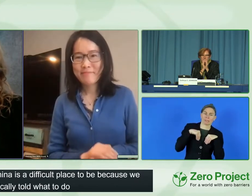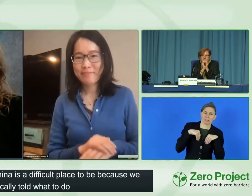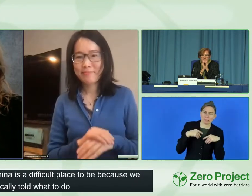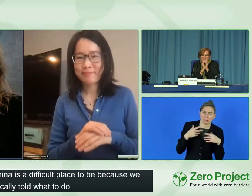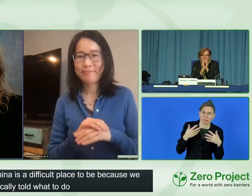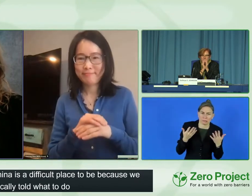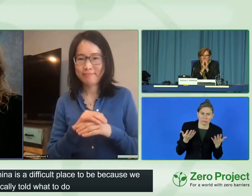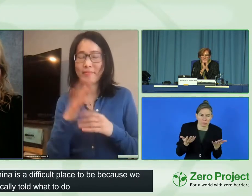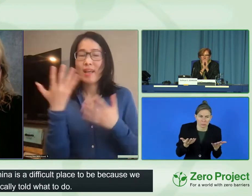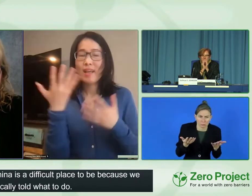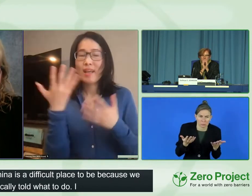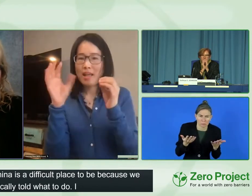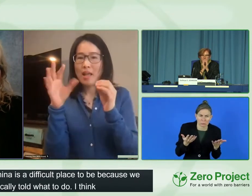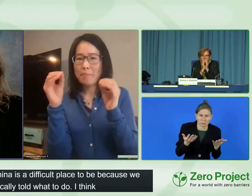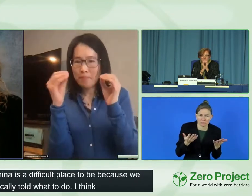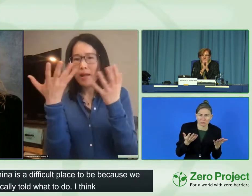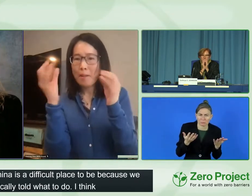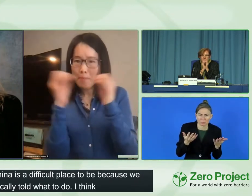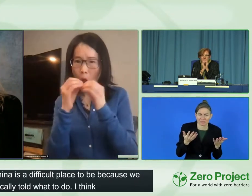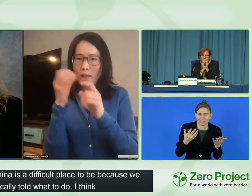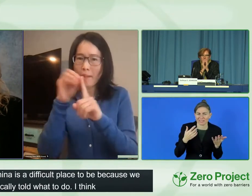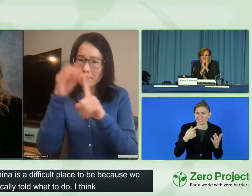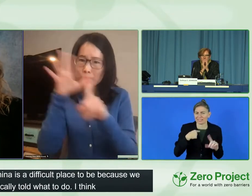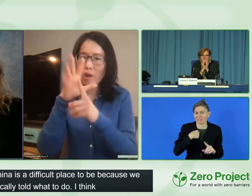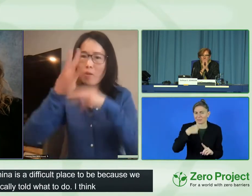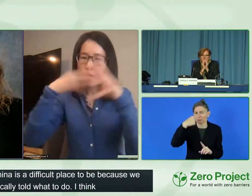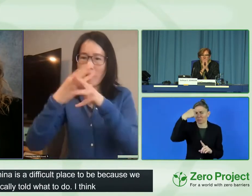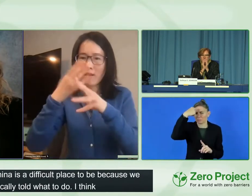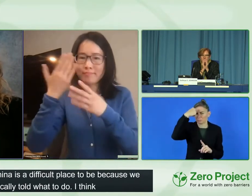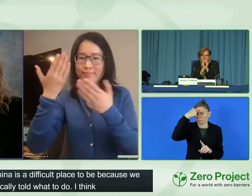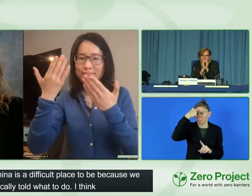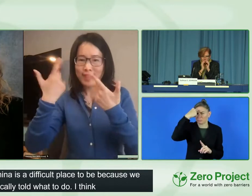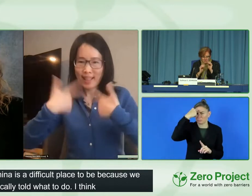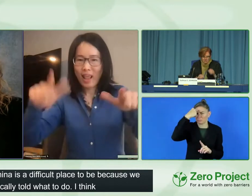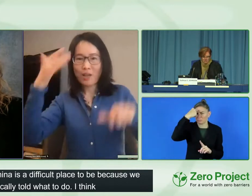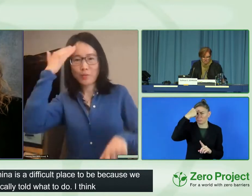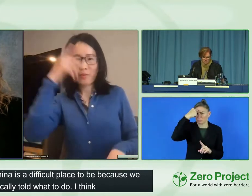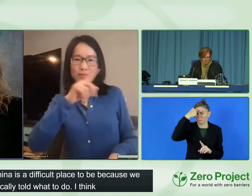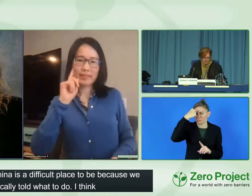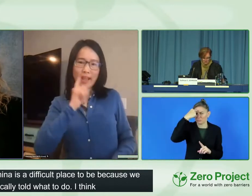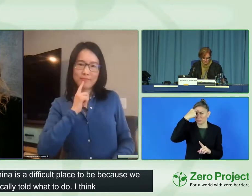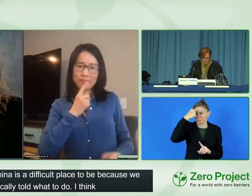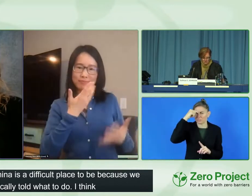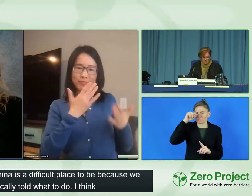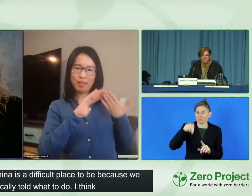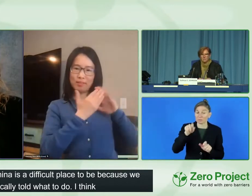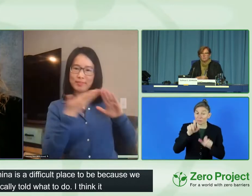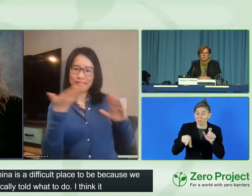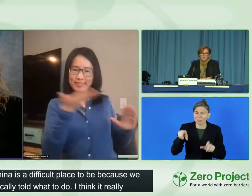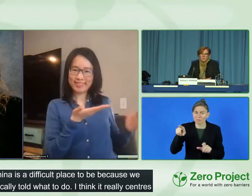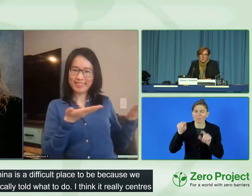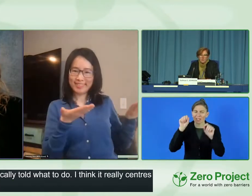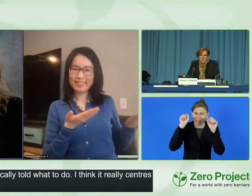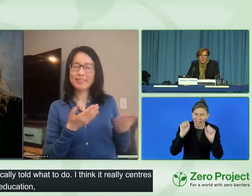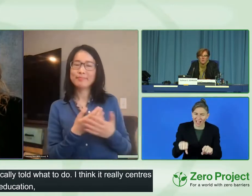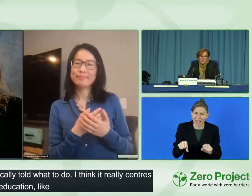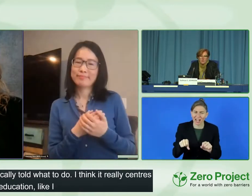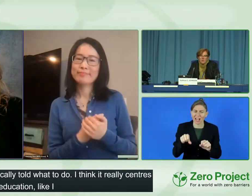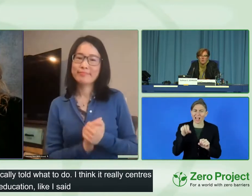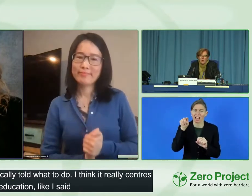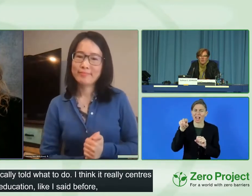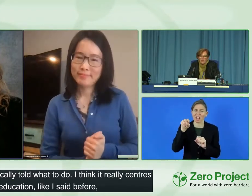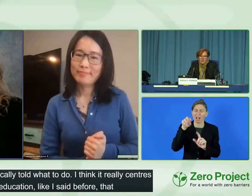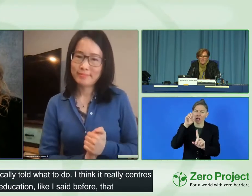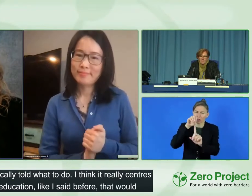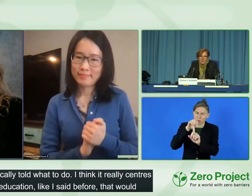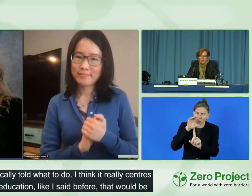education. Like I said before, if that would be opened up to deaf people, if they had that and if they were able to